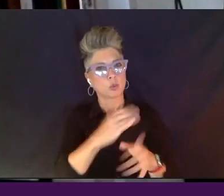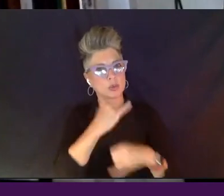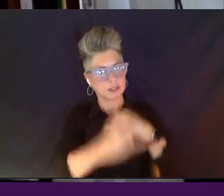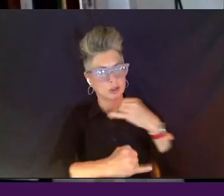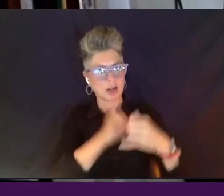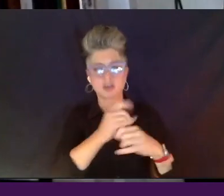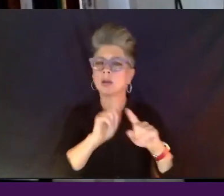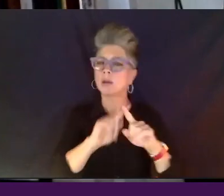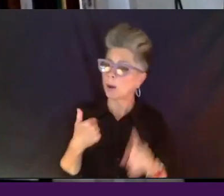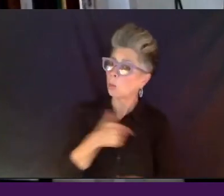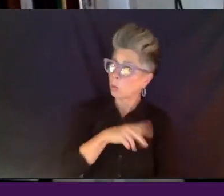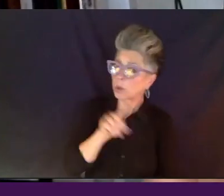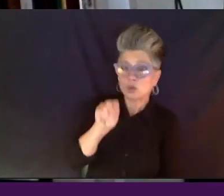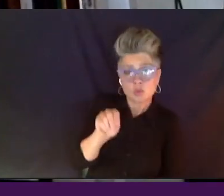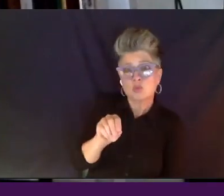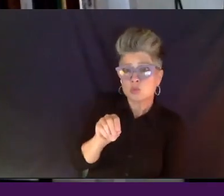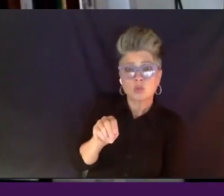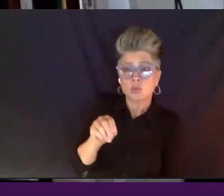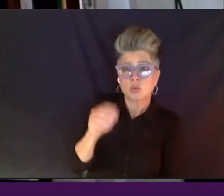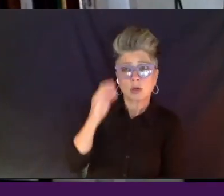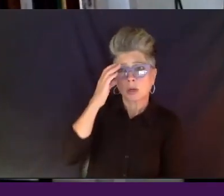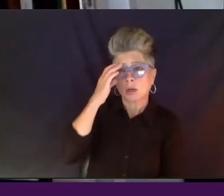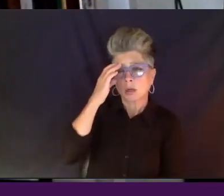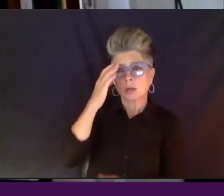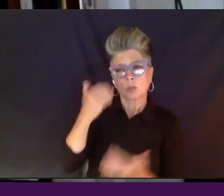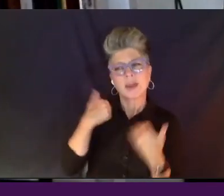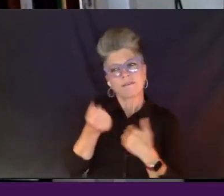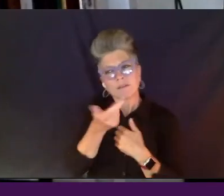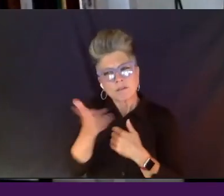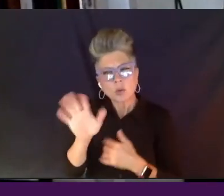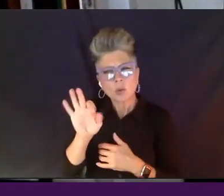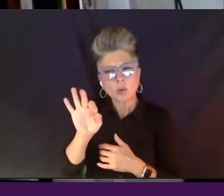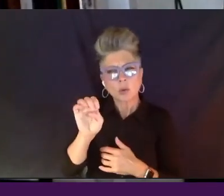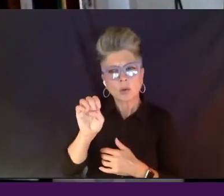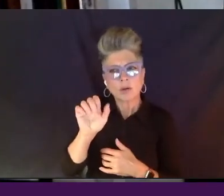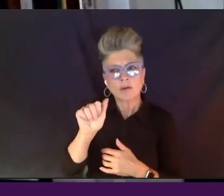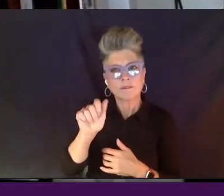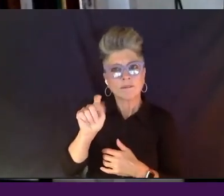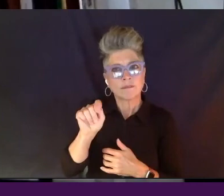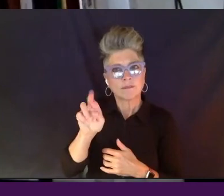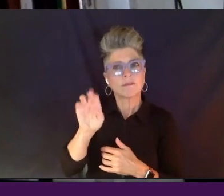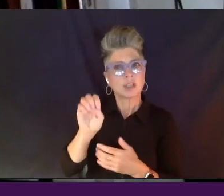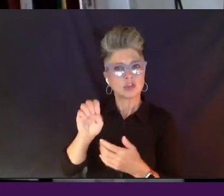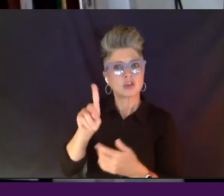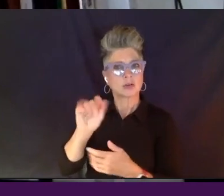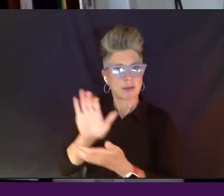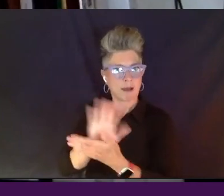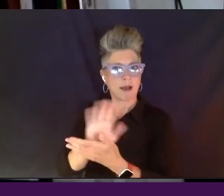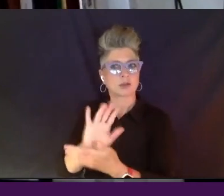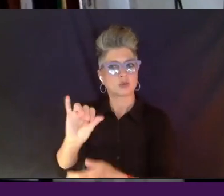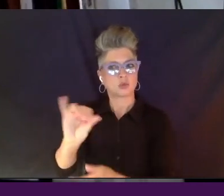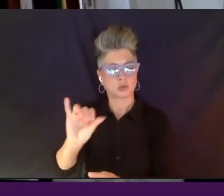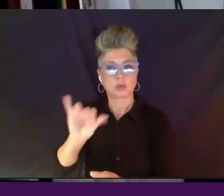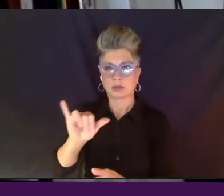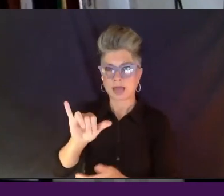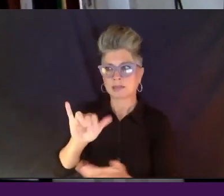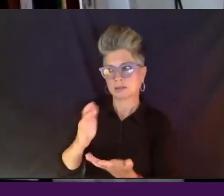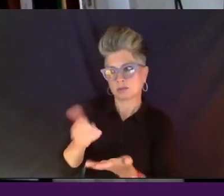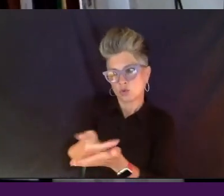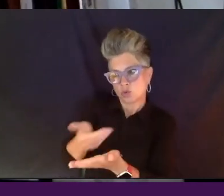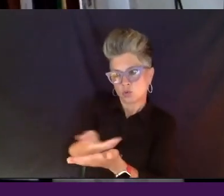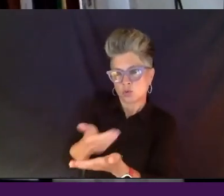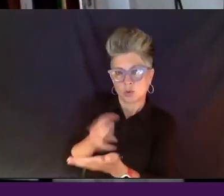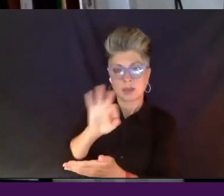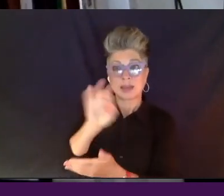a few, we have, and we've been doing a few feature docs in the last, we've started, we've, that's been a new thing for us. We've been doing 90-minute feature docs,